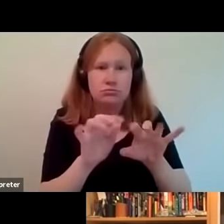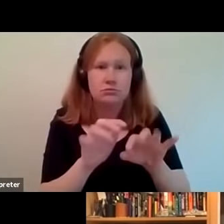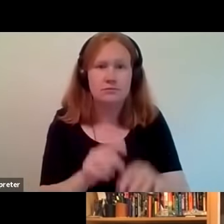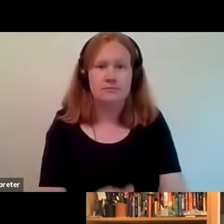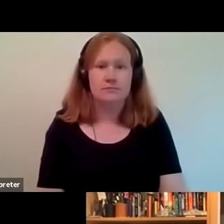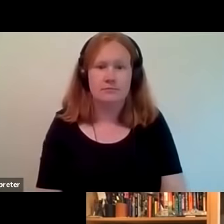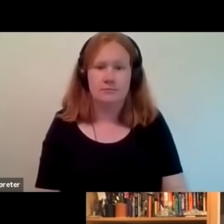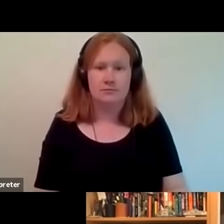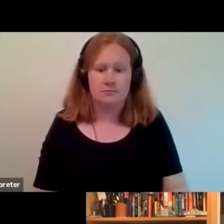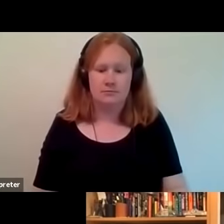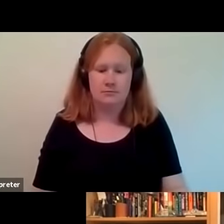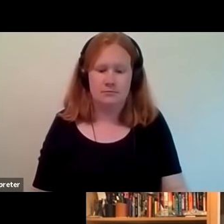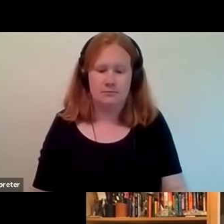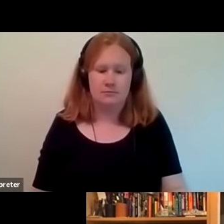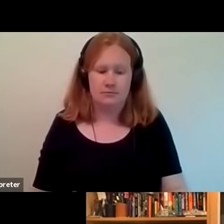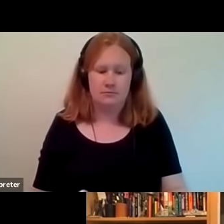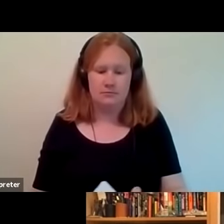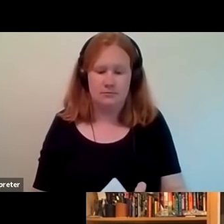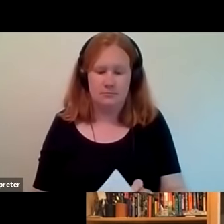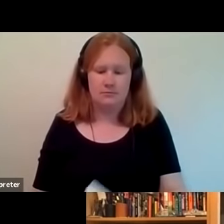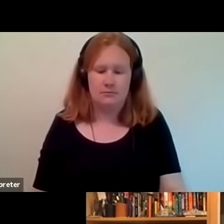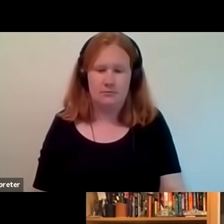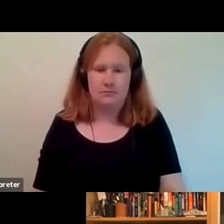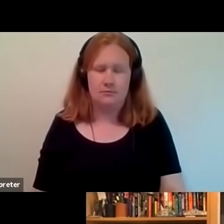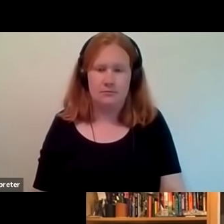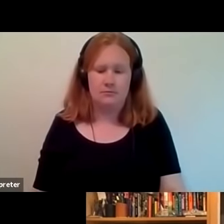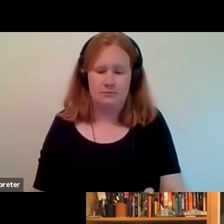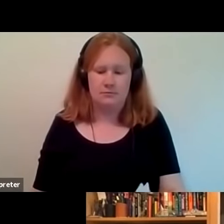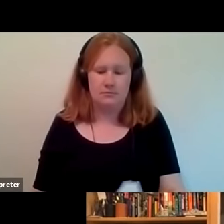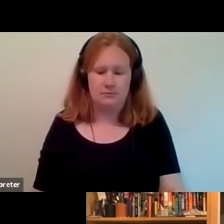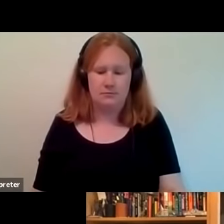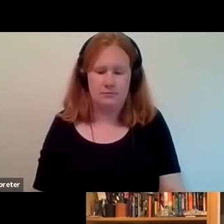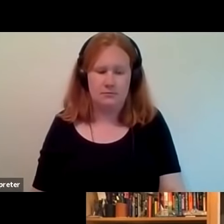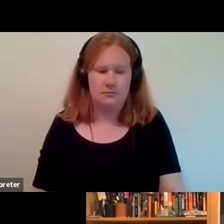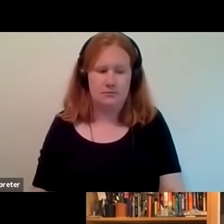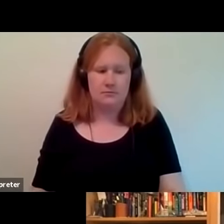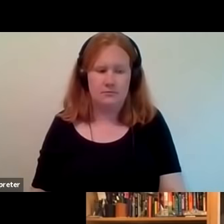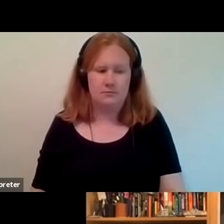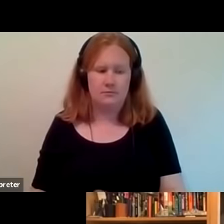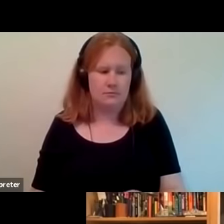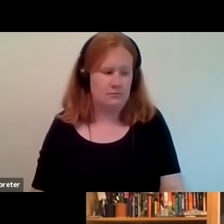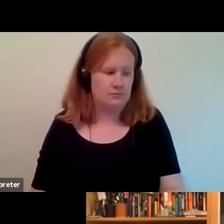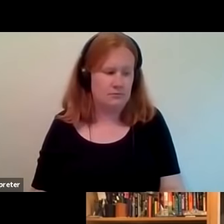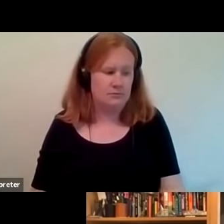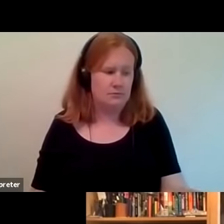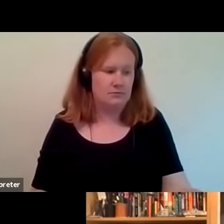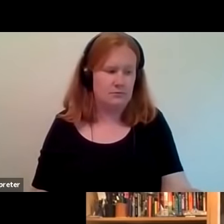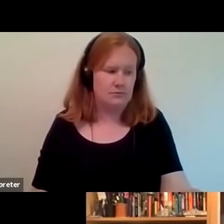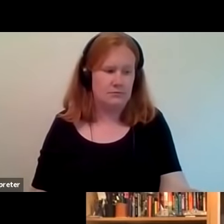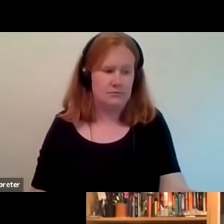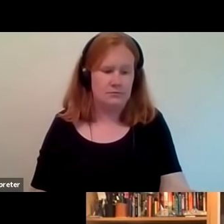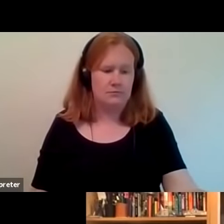do see let's see they are coming in um uh all right so um